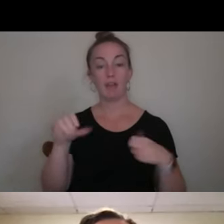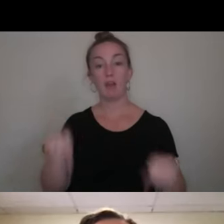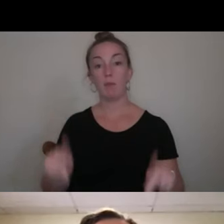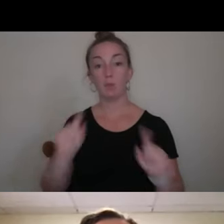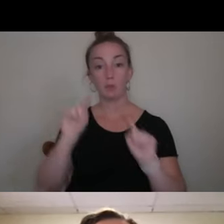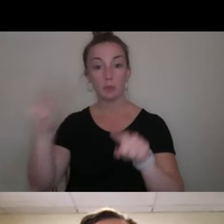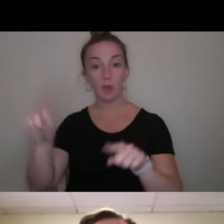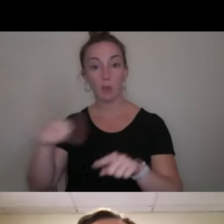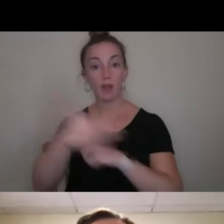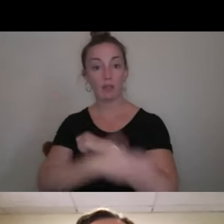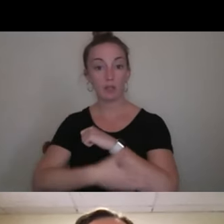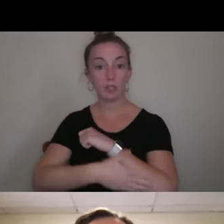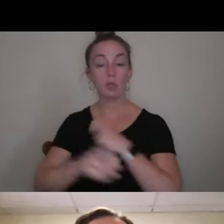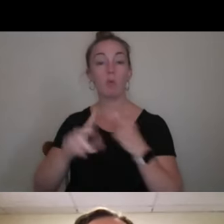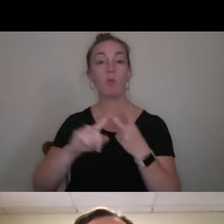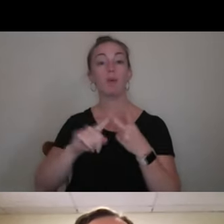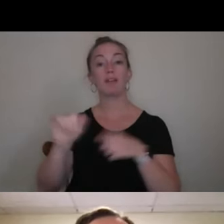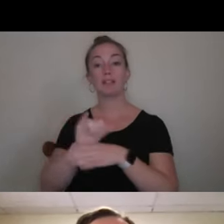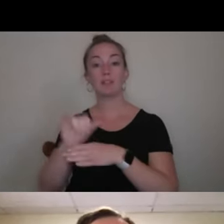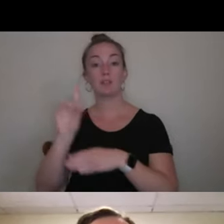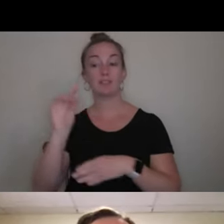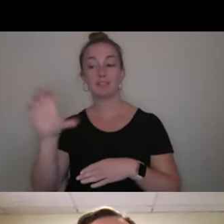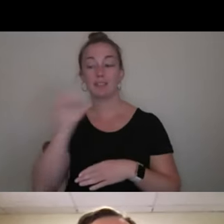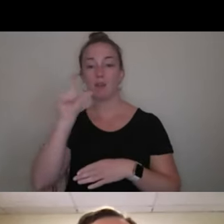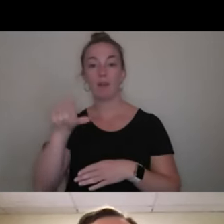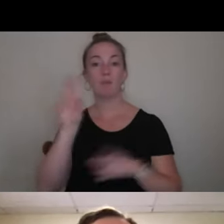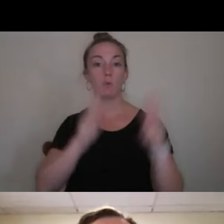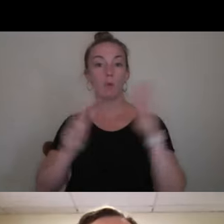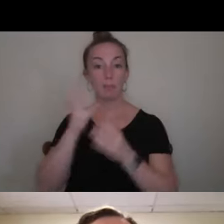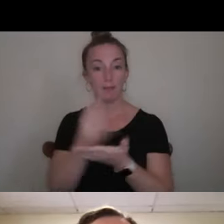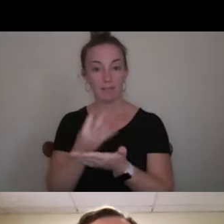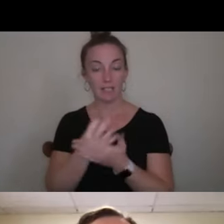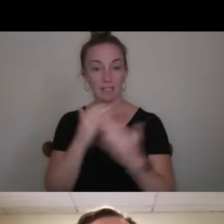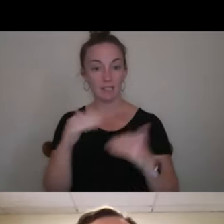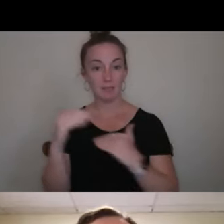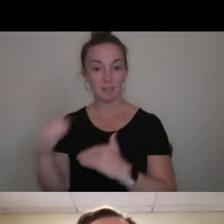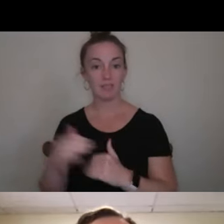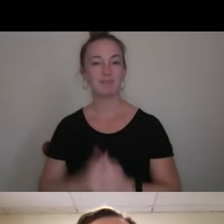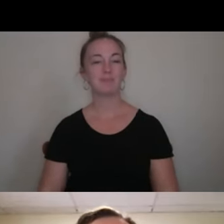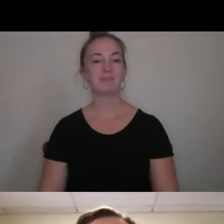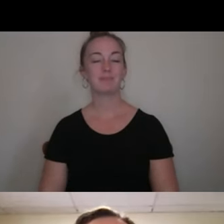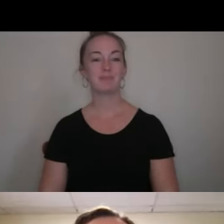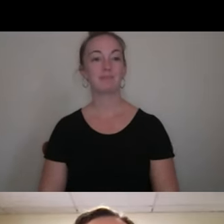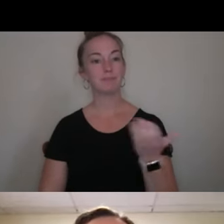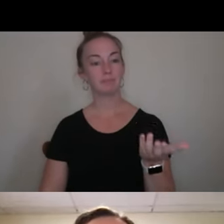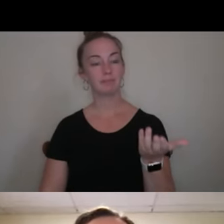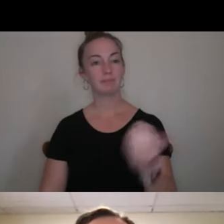go intern in DC and not have to worry about the financial constraints. Great. Thank you, Sharon.